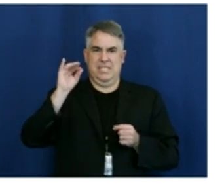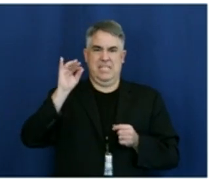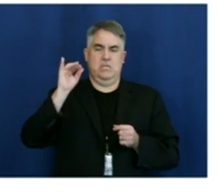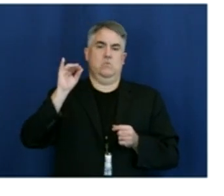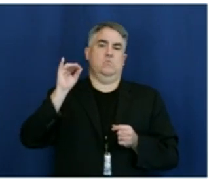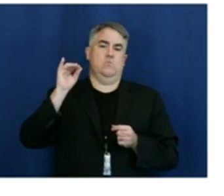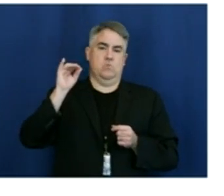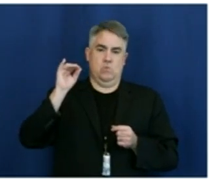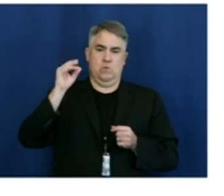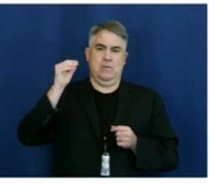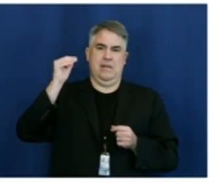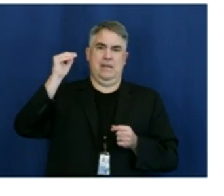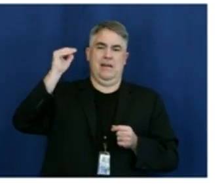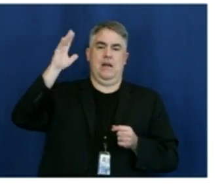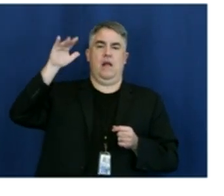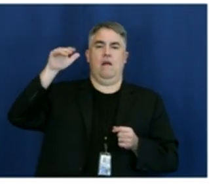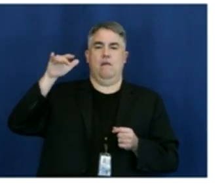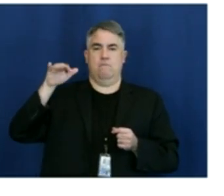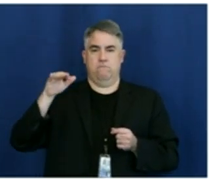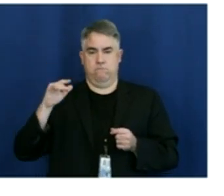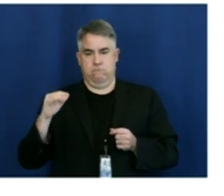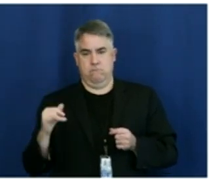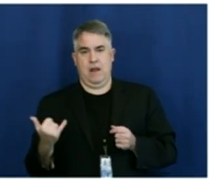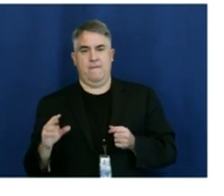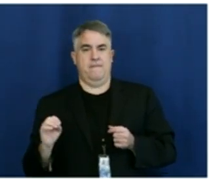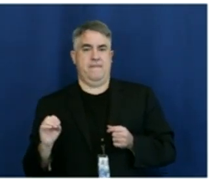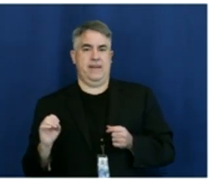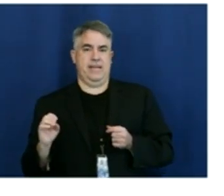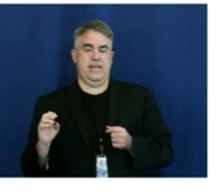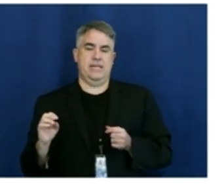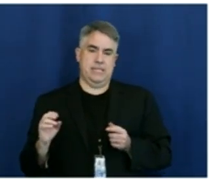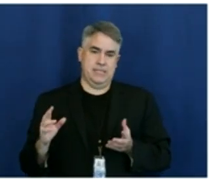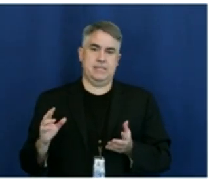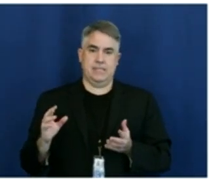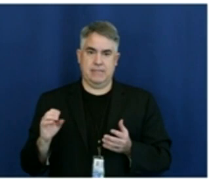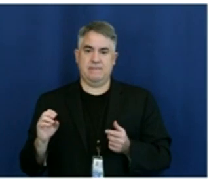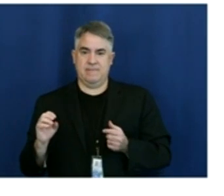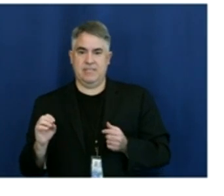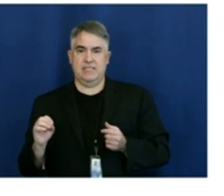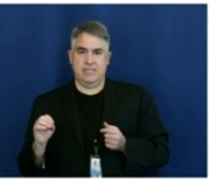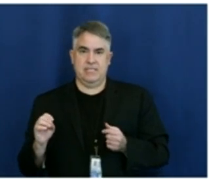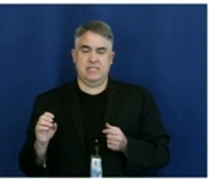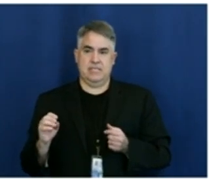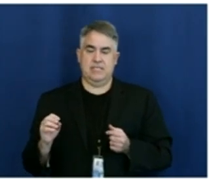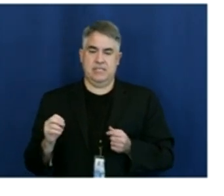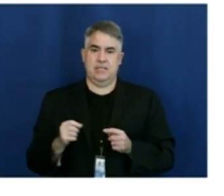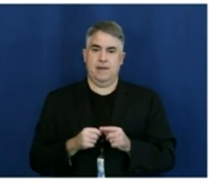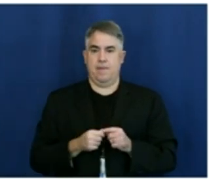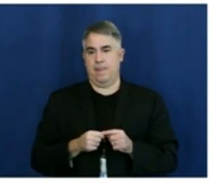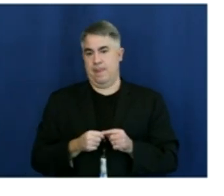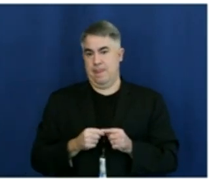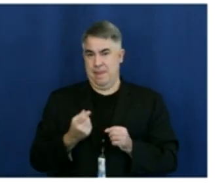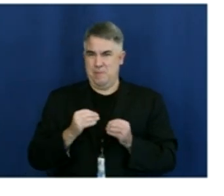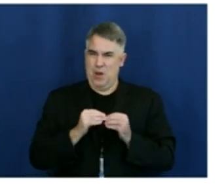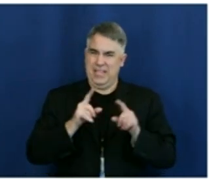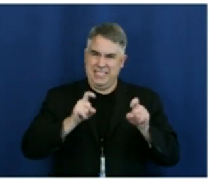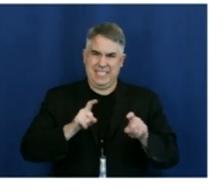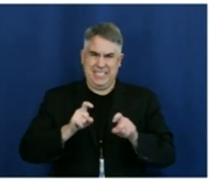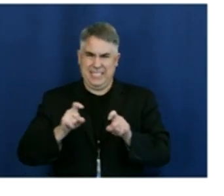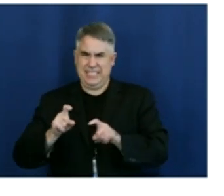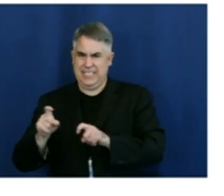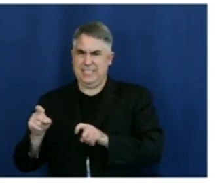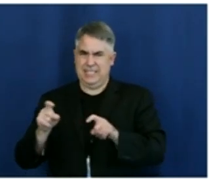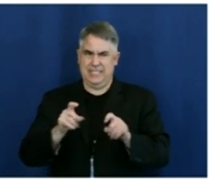we've now cut it down to 50. Uh, the adjusted case rate again takes into account, uh, the testing and we continue to do more than average,